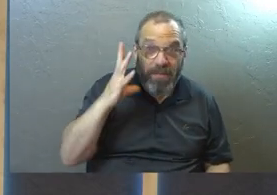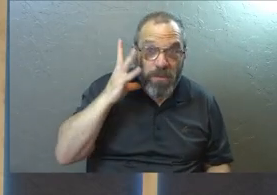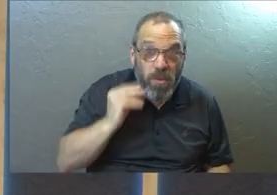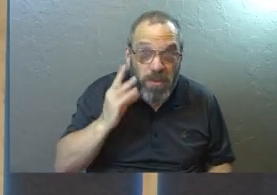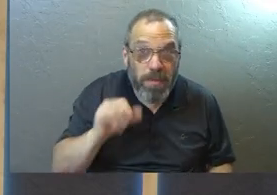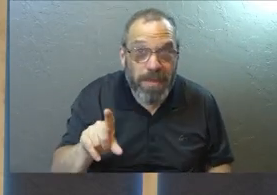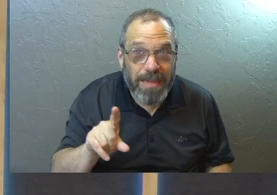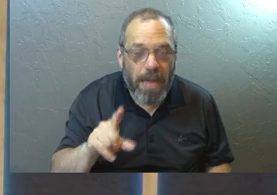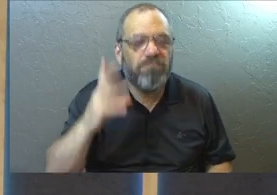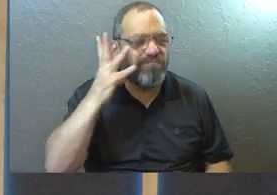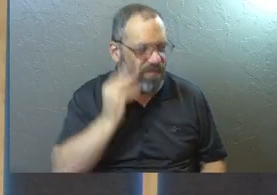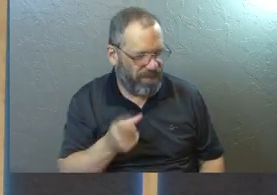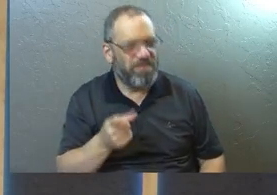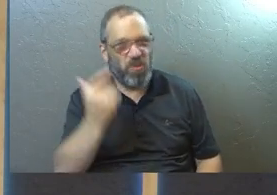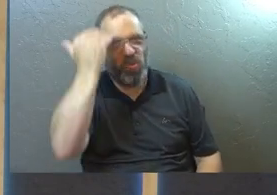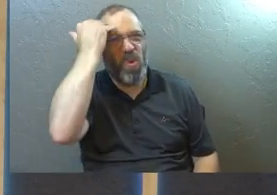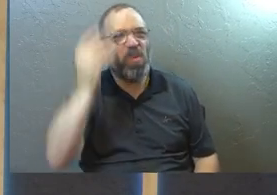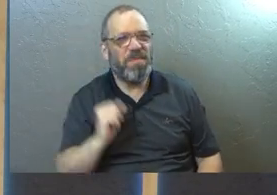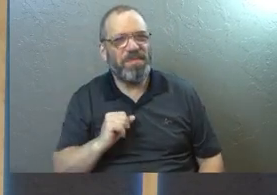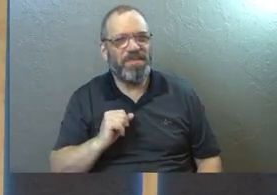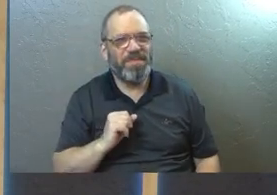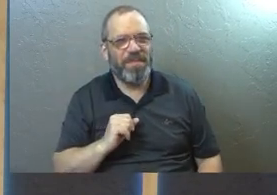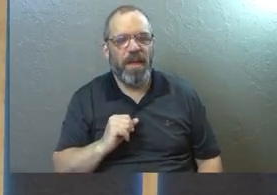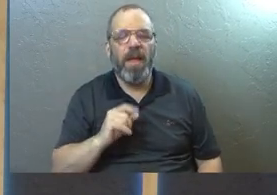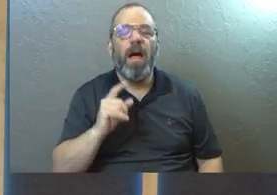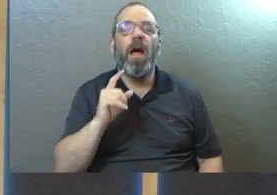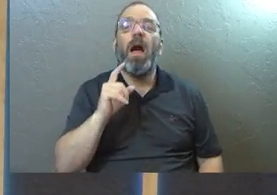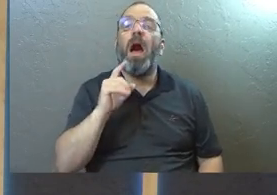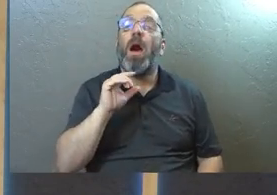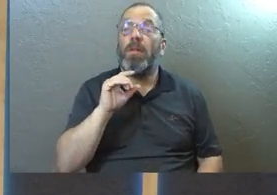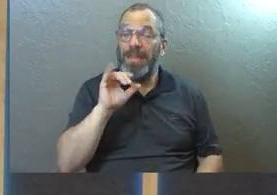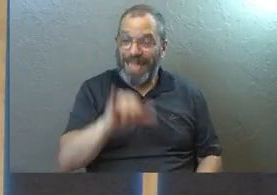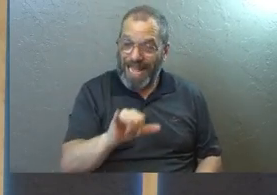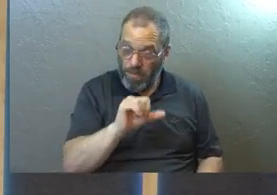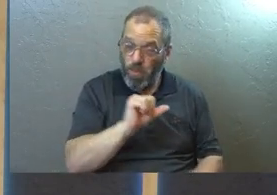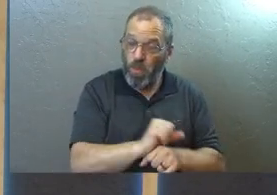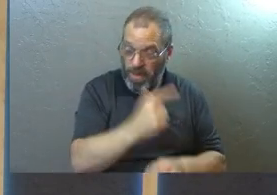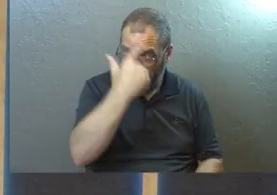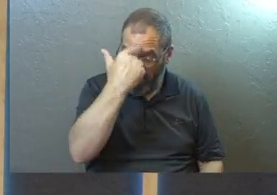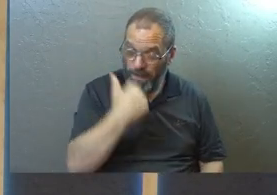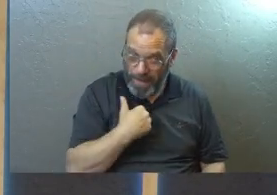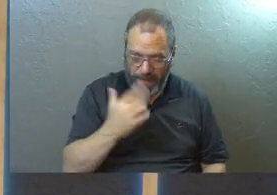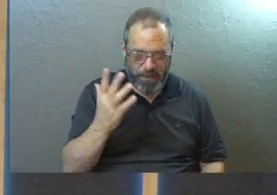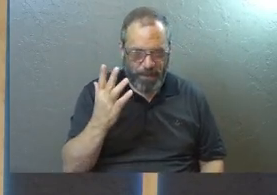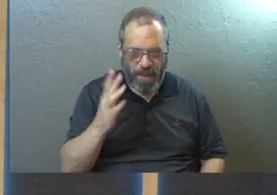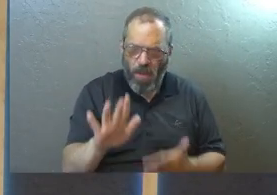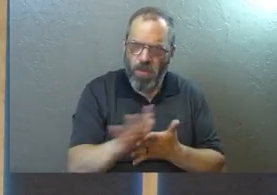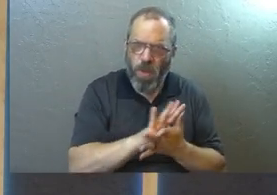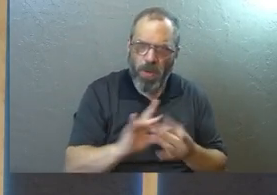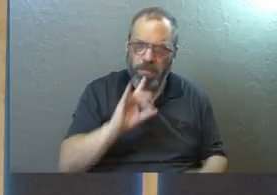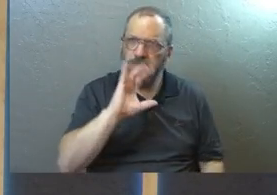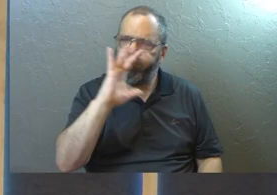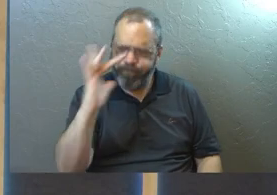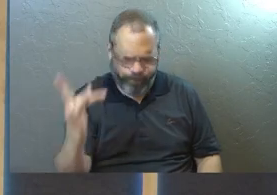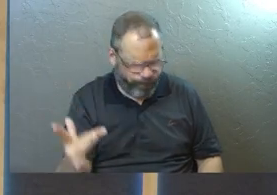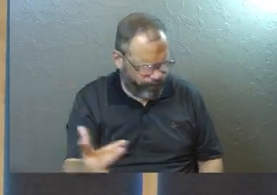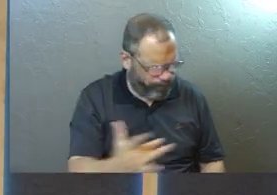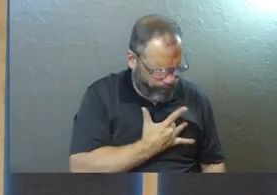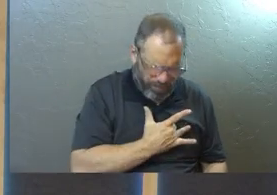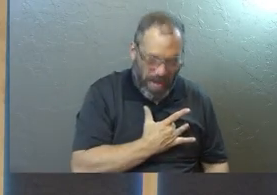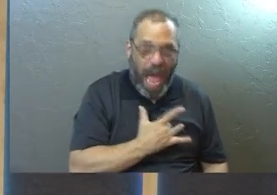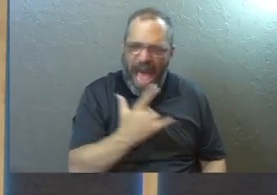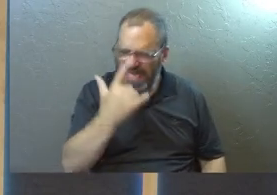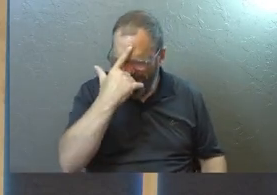you've experienced that, you've experienced that. Part of the way that it worked for me, the Holy Spirit just did this. As I was